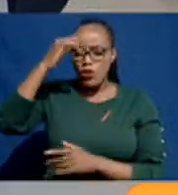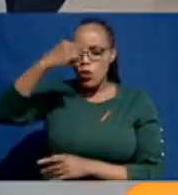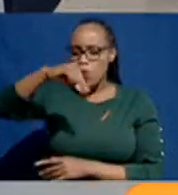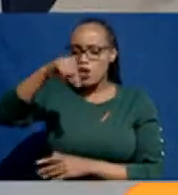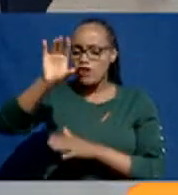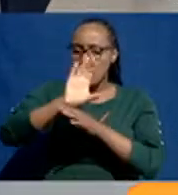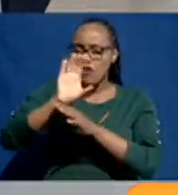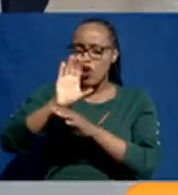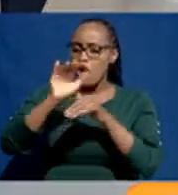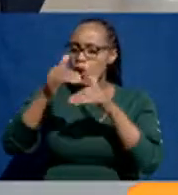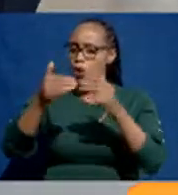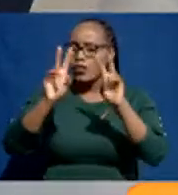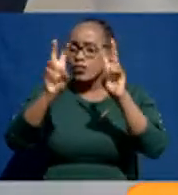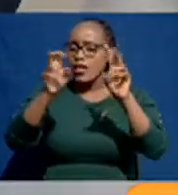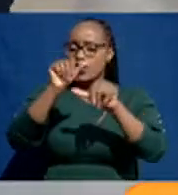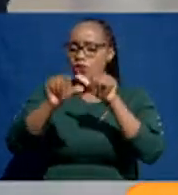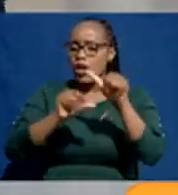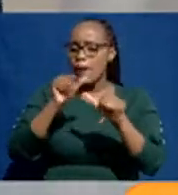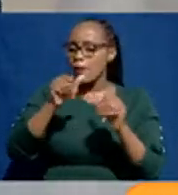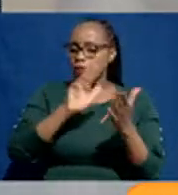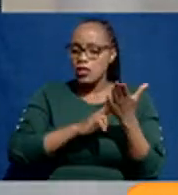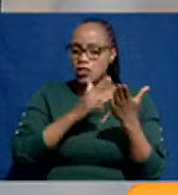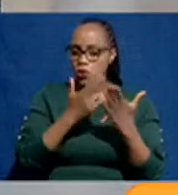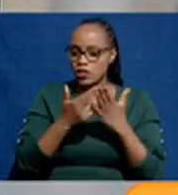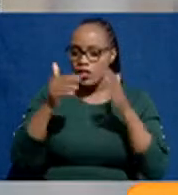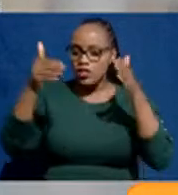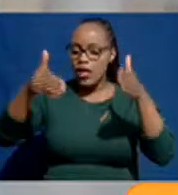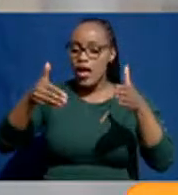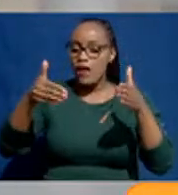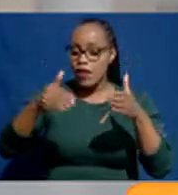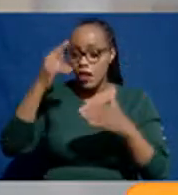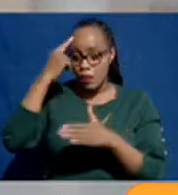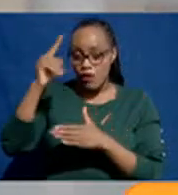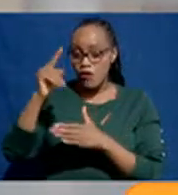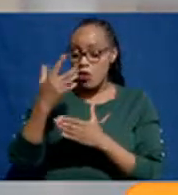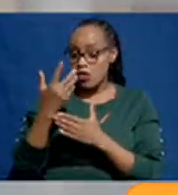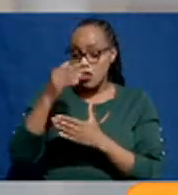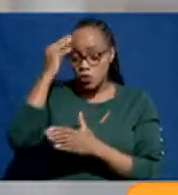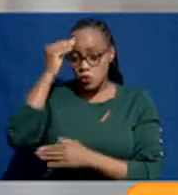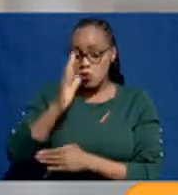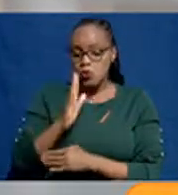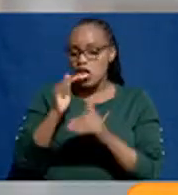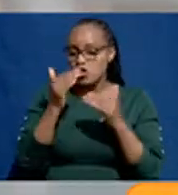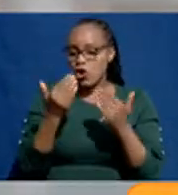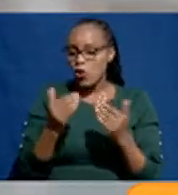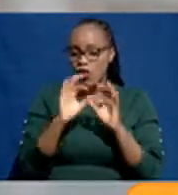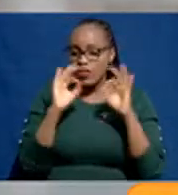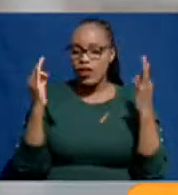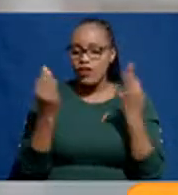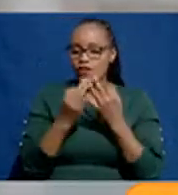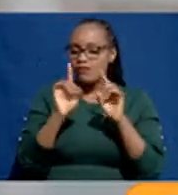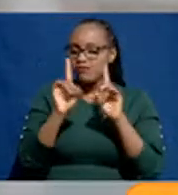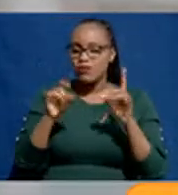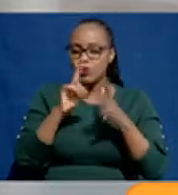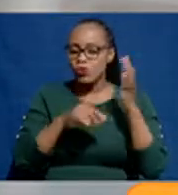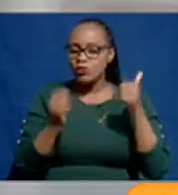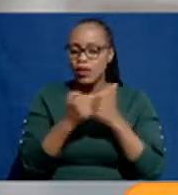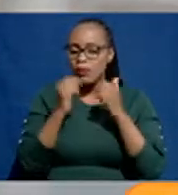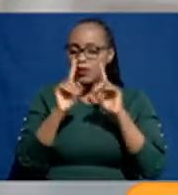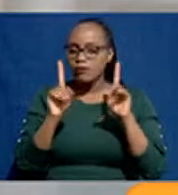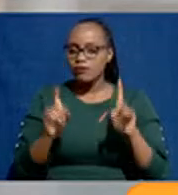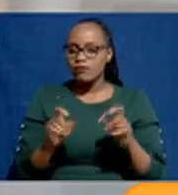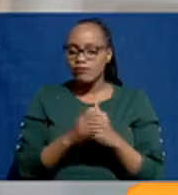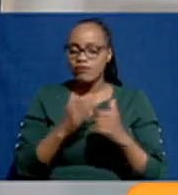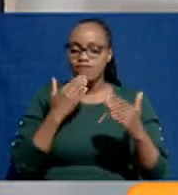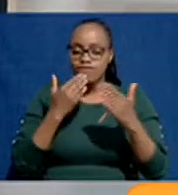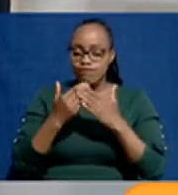courses? Is it a question of resources available for the candidates and their families? What's going on? Thank